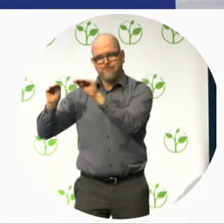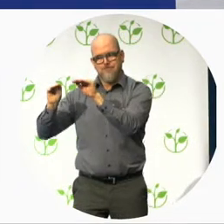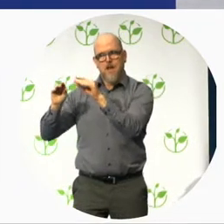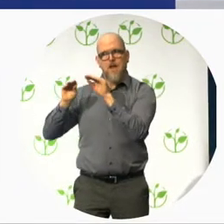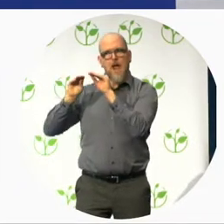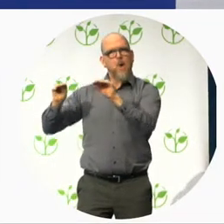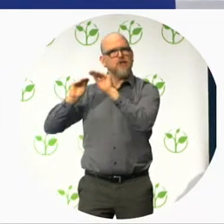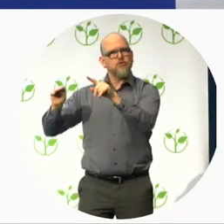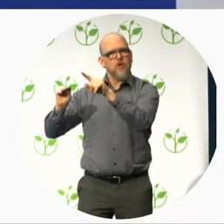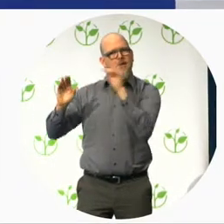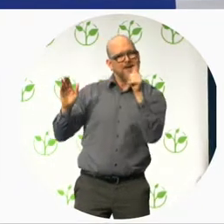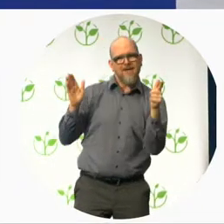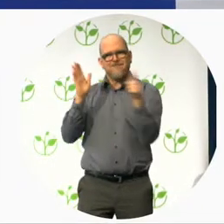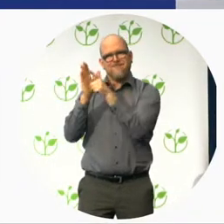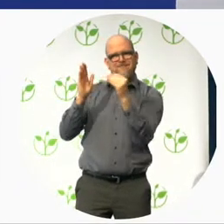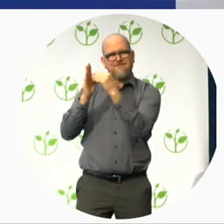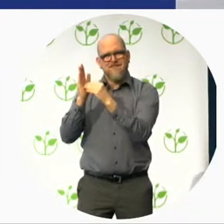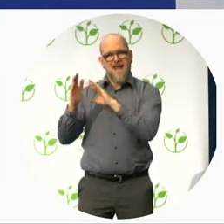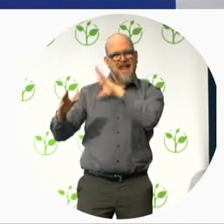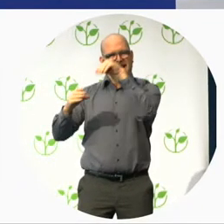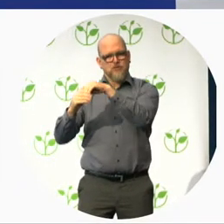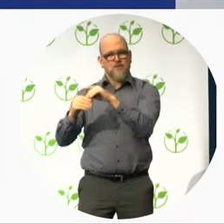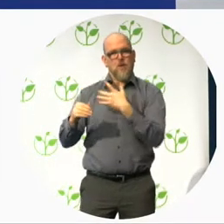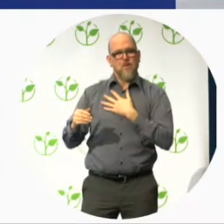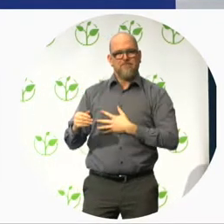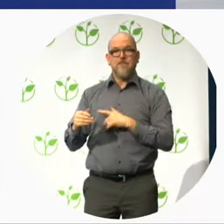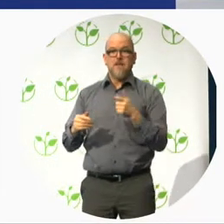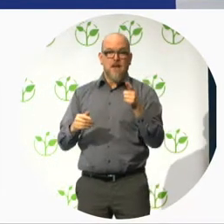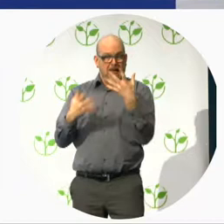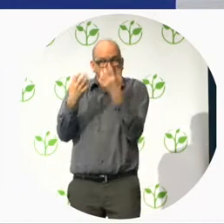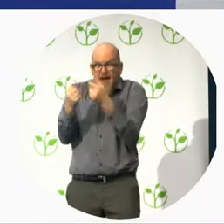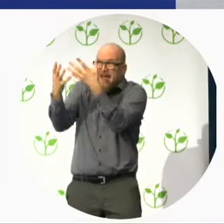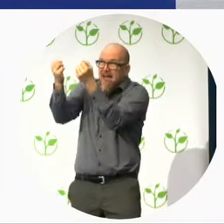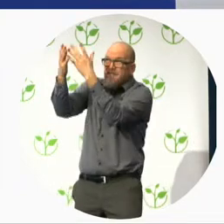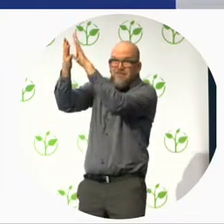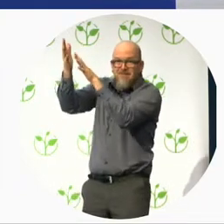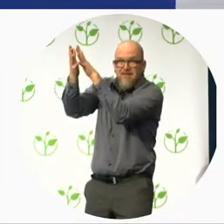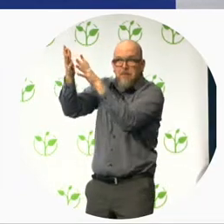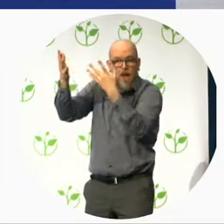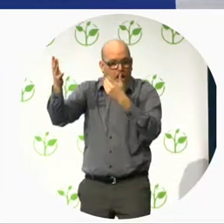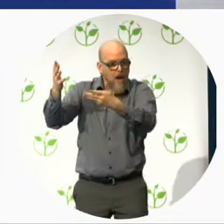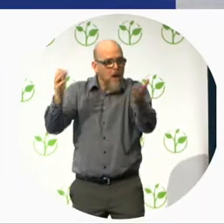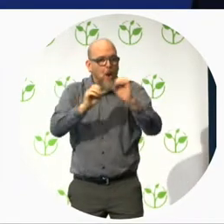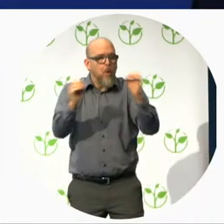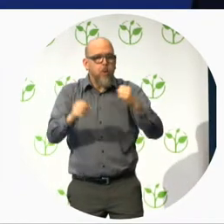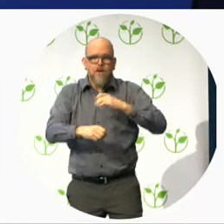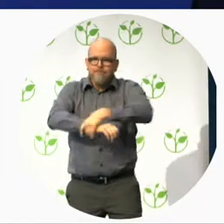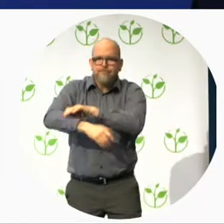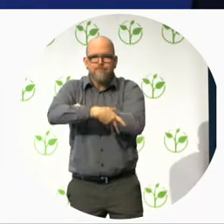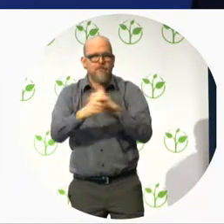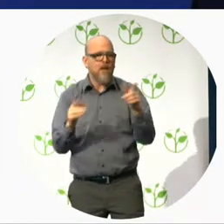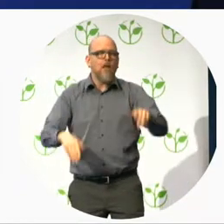there. But inclusion is not happening because no one knows how to make inclusion happen.